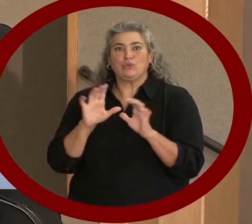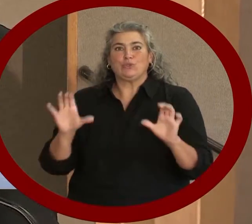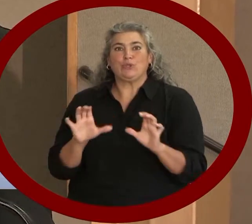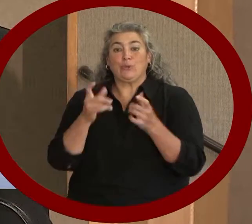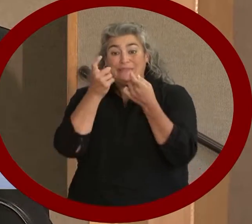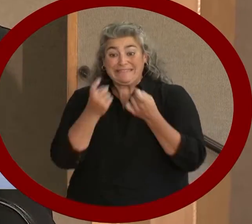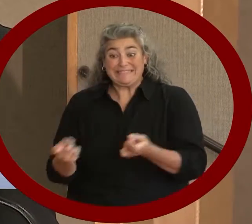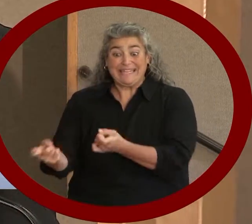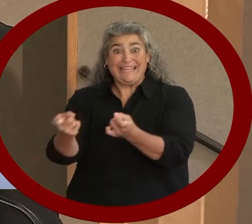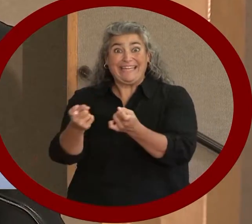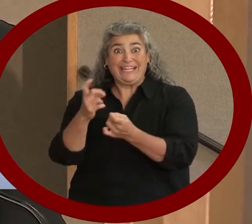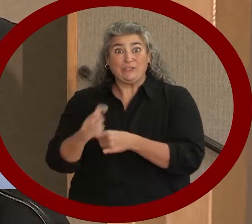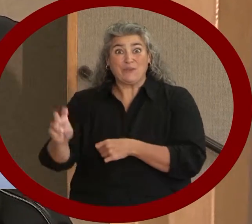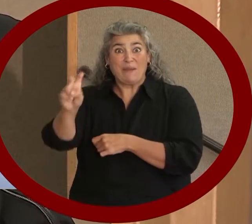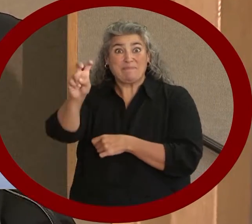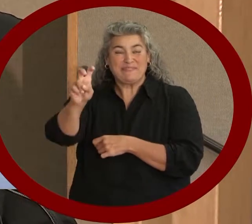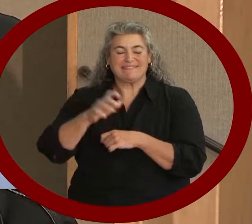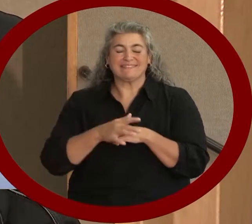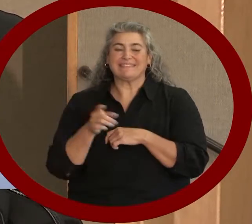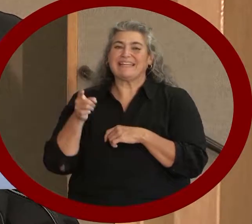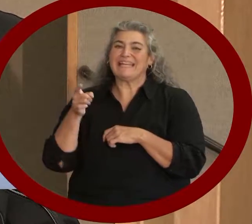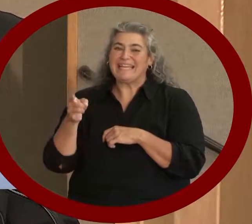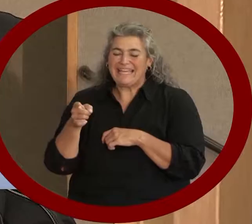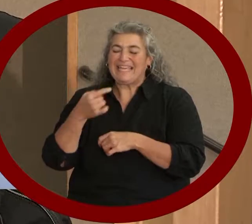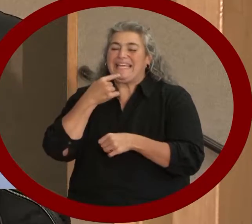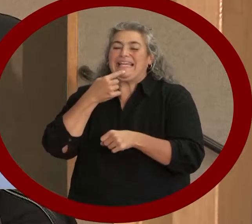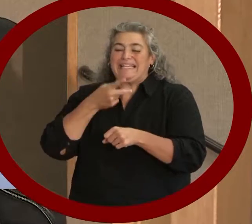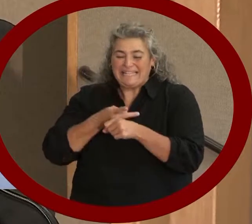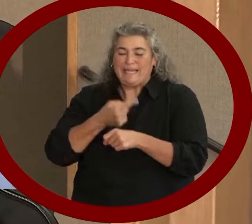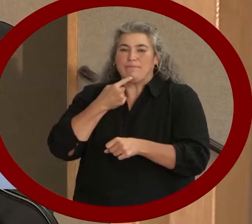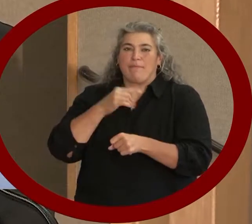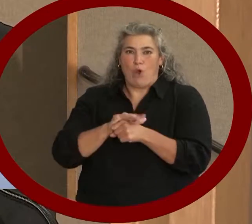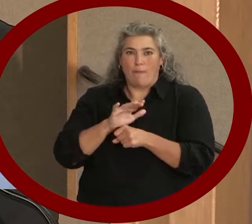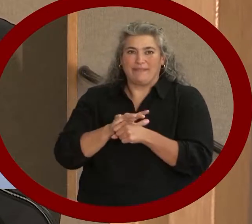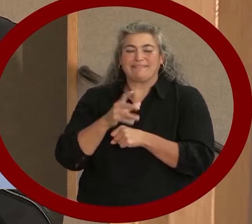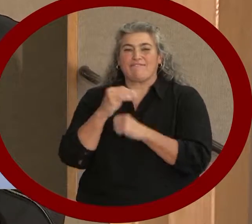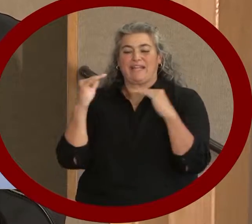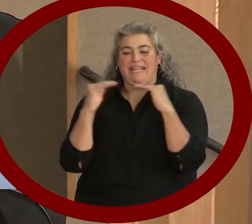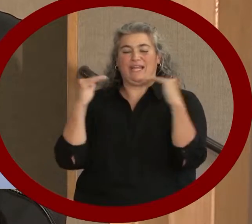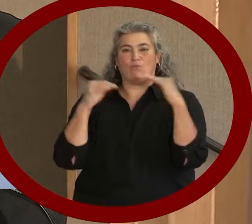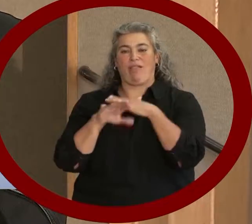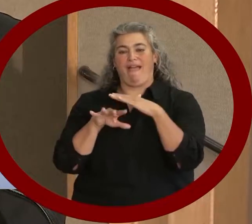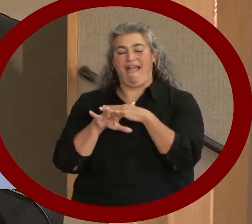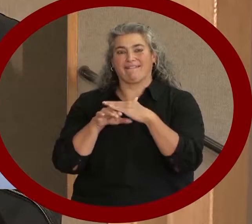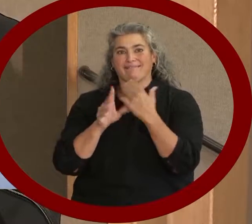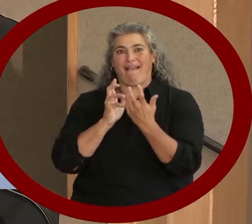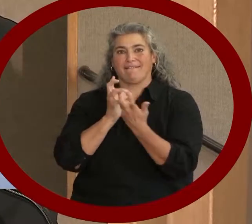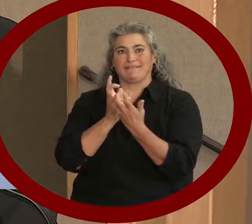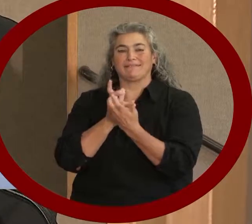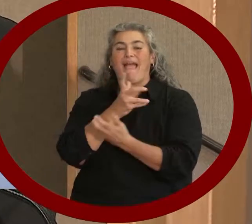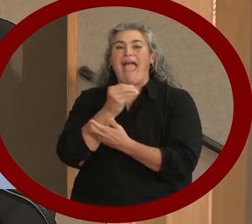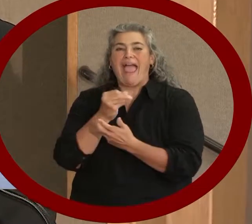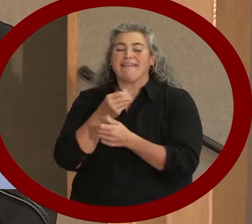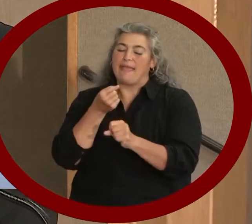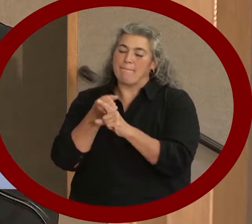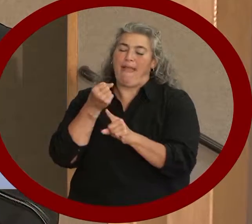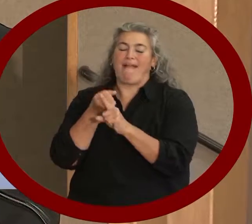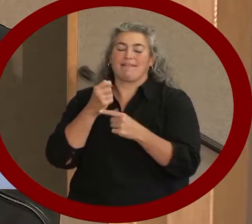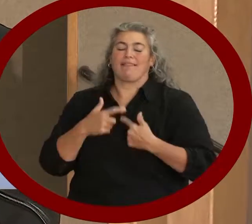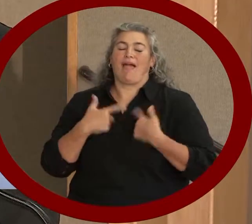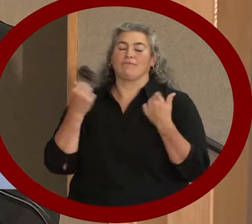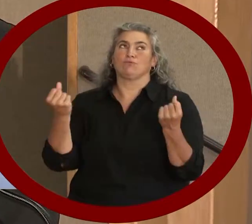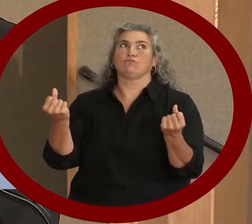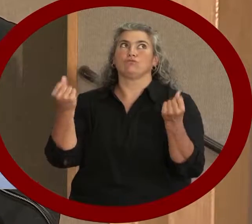In doing this, he has secured the promise of equal access, impacting the lives of so many kids, teens,